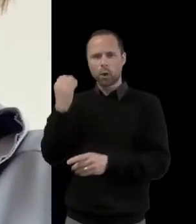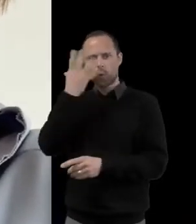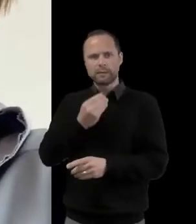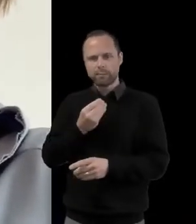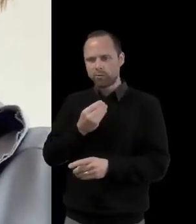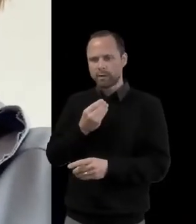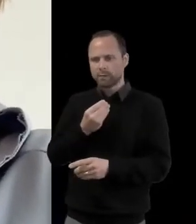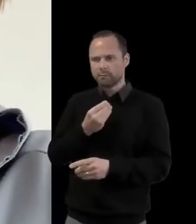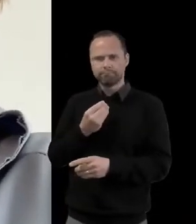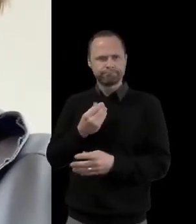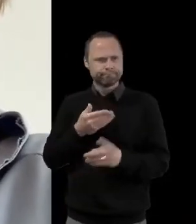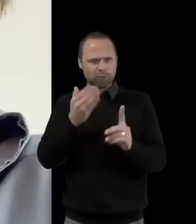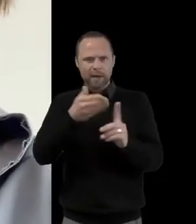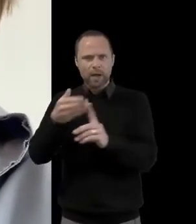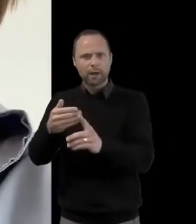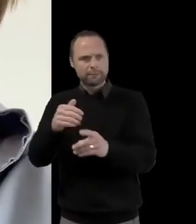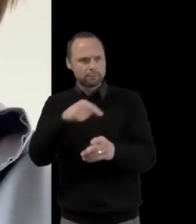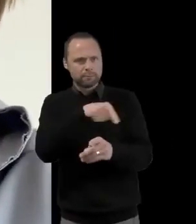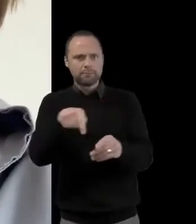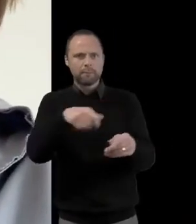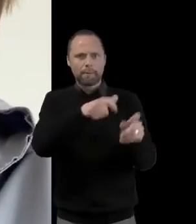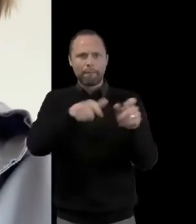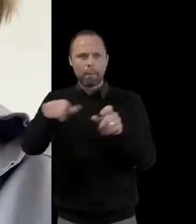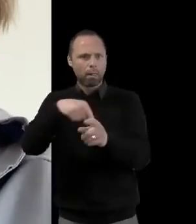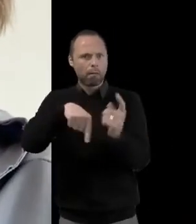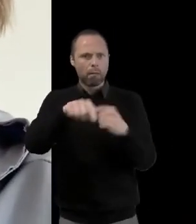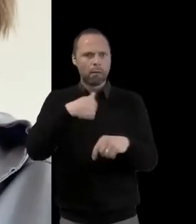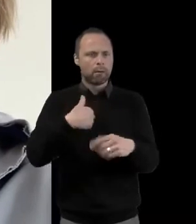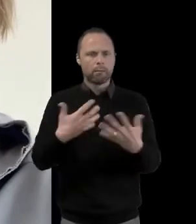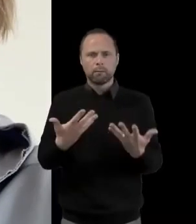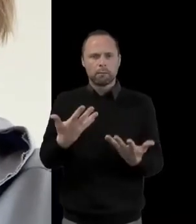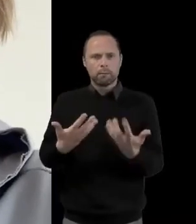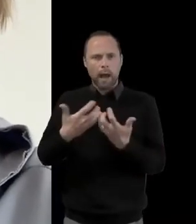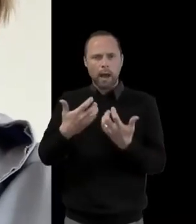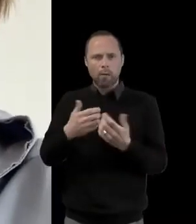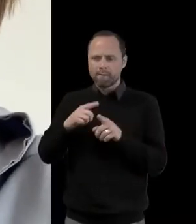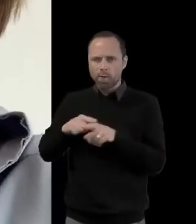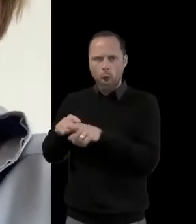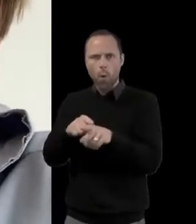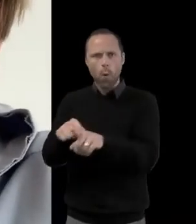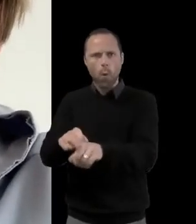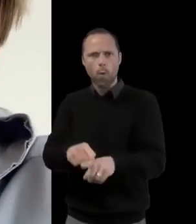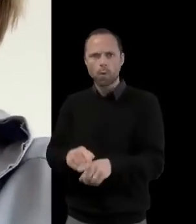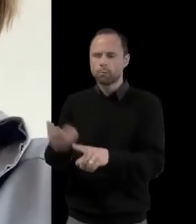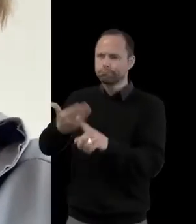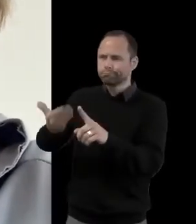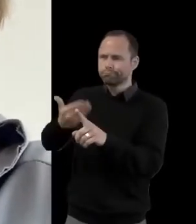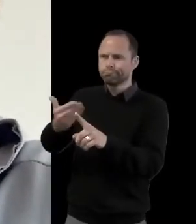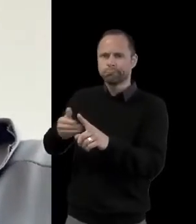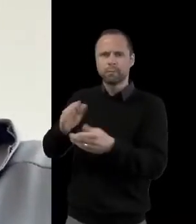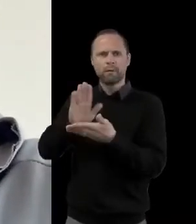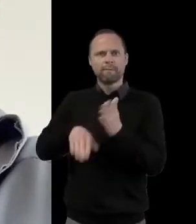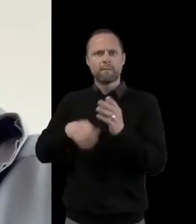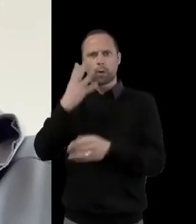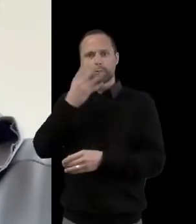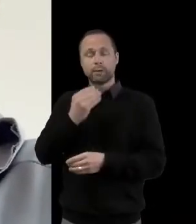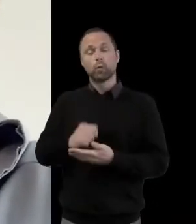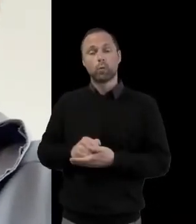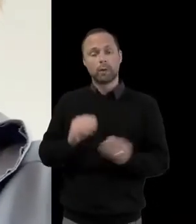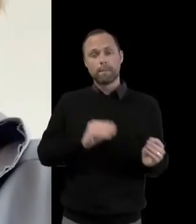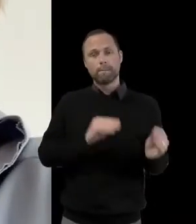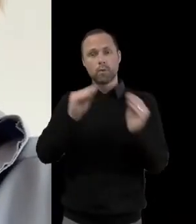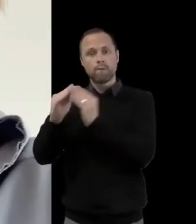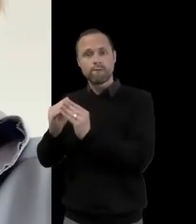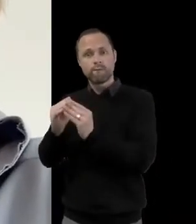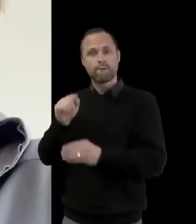it out for God's work, God out working people. So we moved into Arlesey in December 2020.